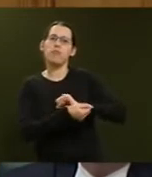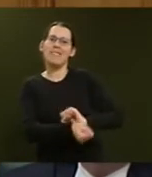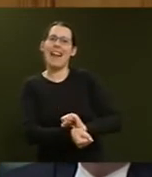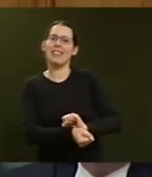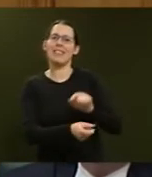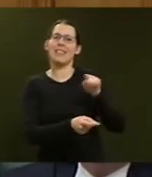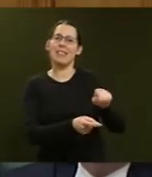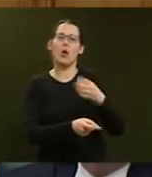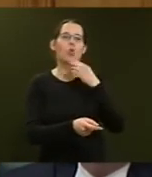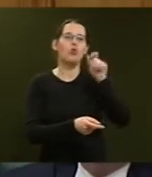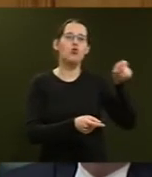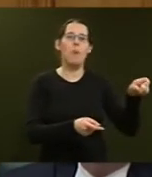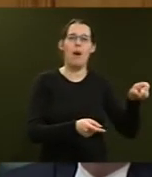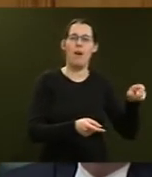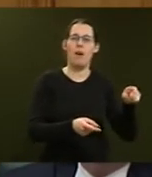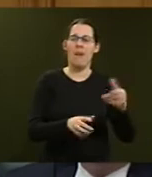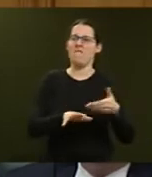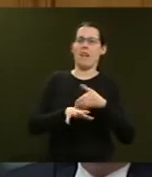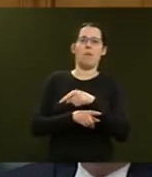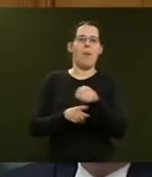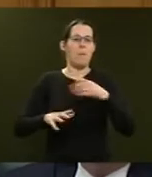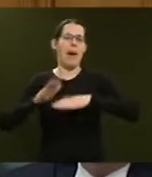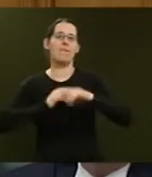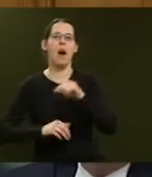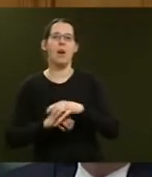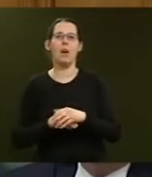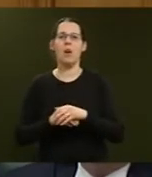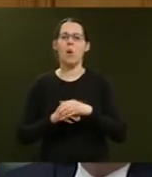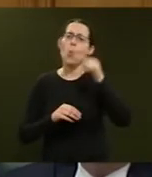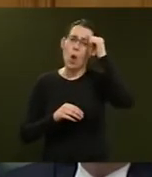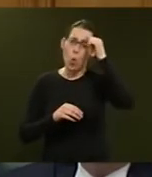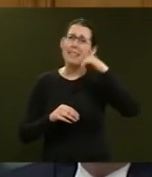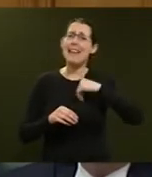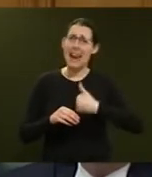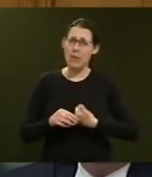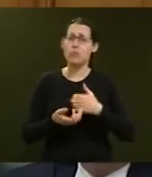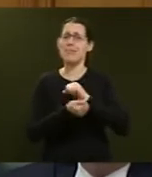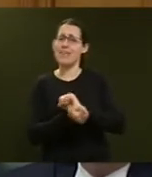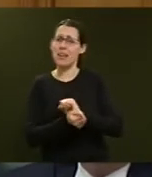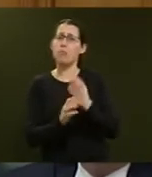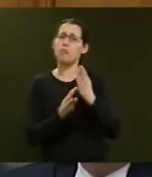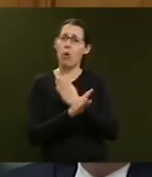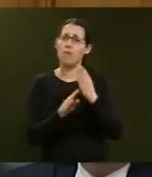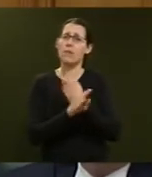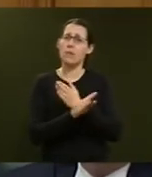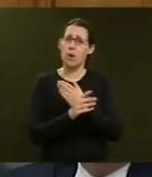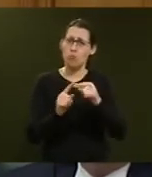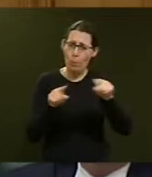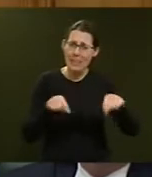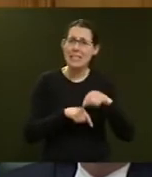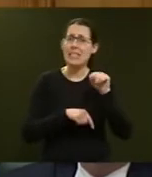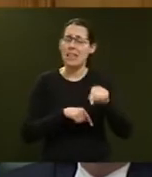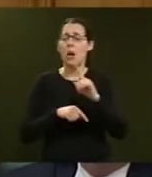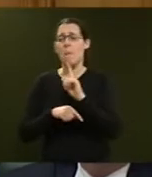unchecked for years. We acknowledge there is legitimate need to protect private property, but the practices of what has become cowboy-clamping industry